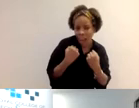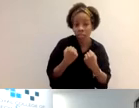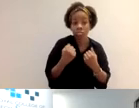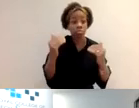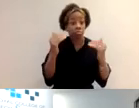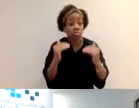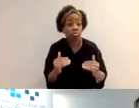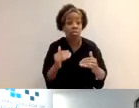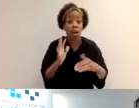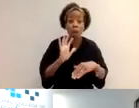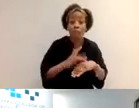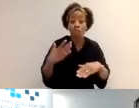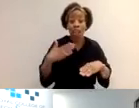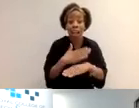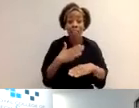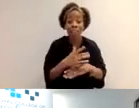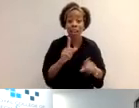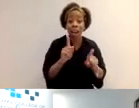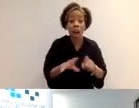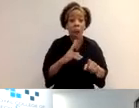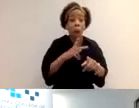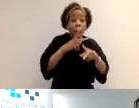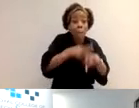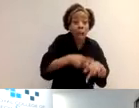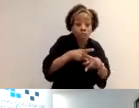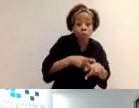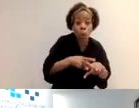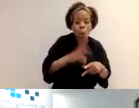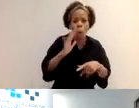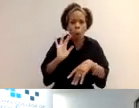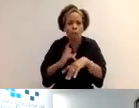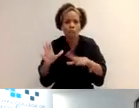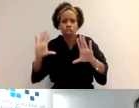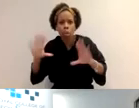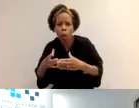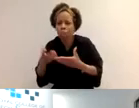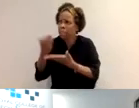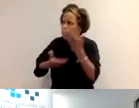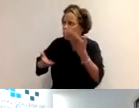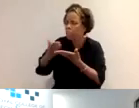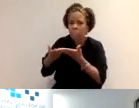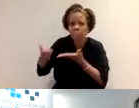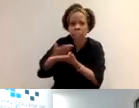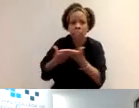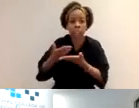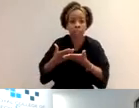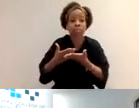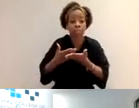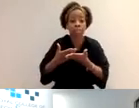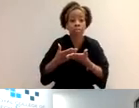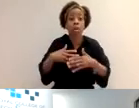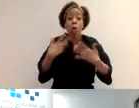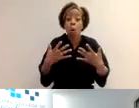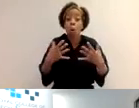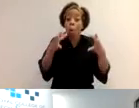for example, and formal educational, so things like courses, conferences, research, this is the one that normally stands out,